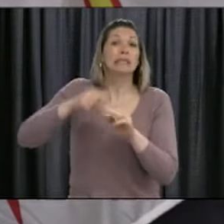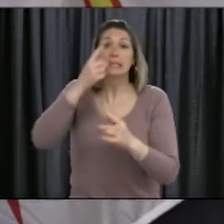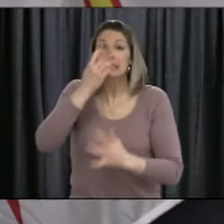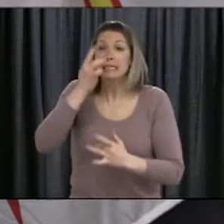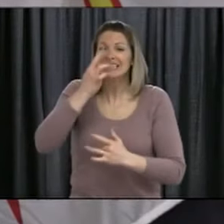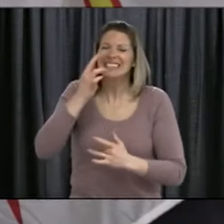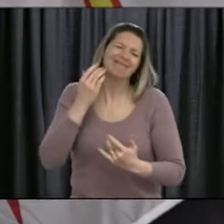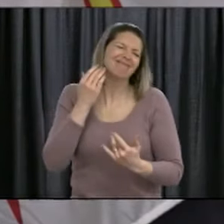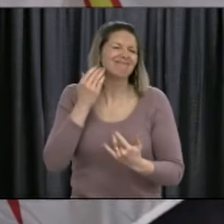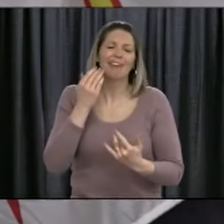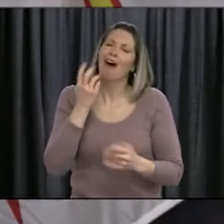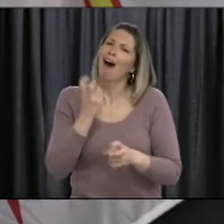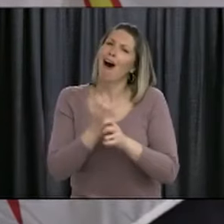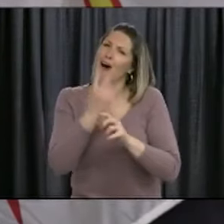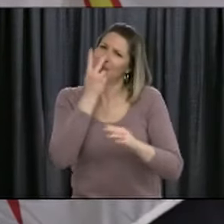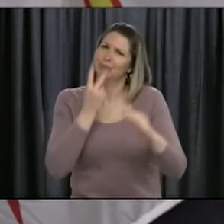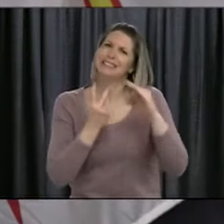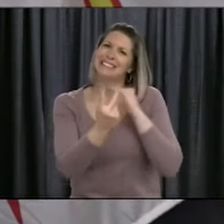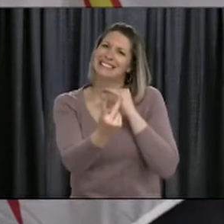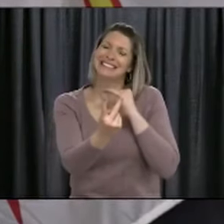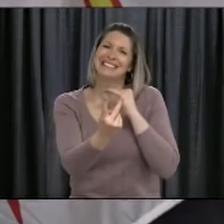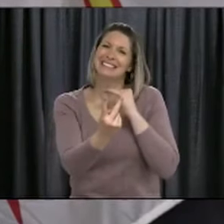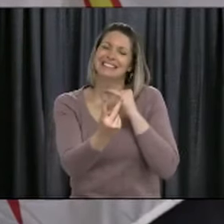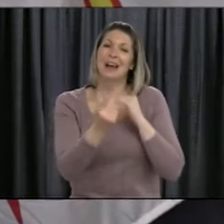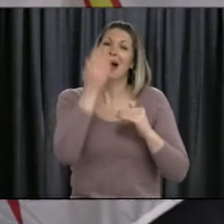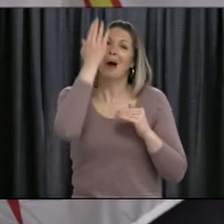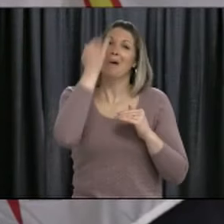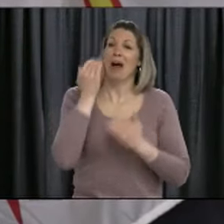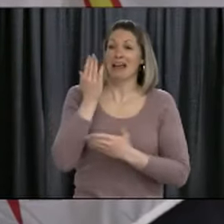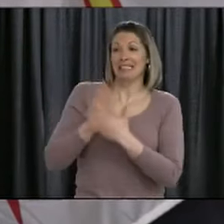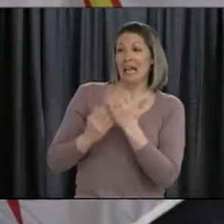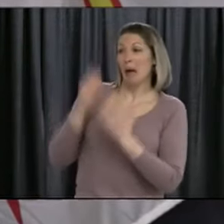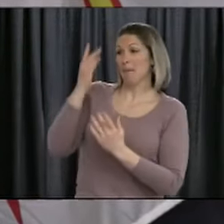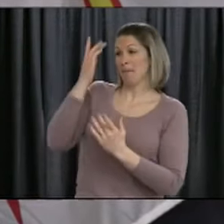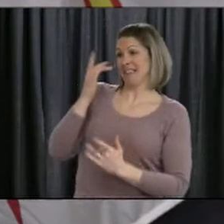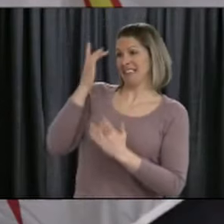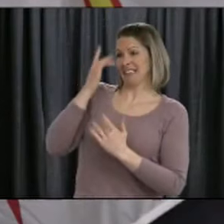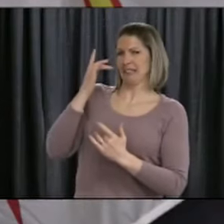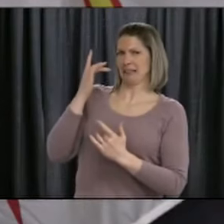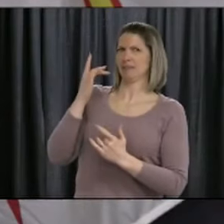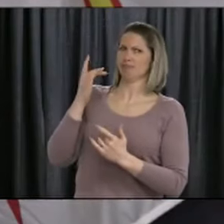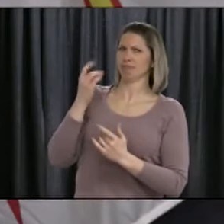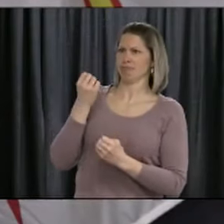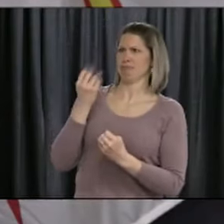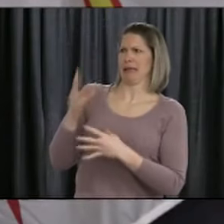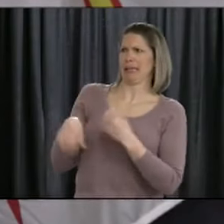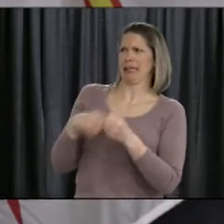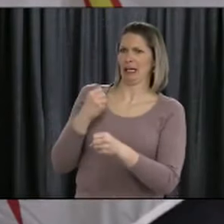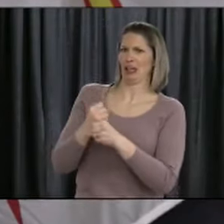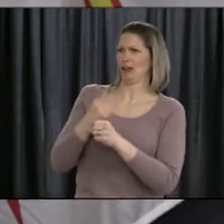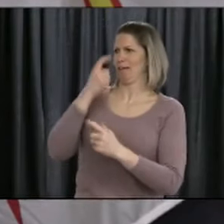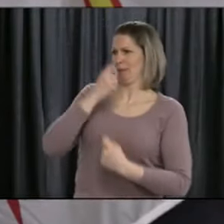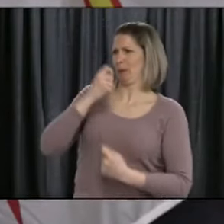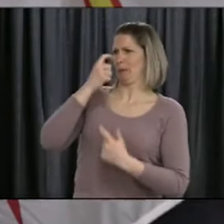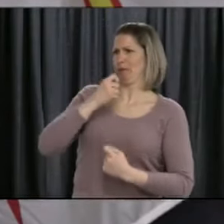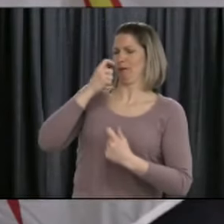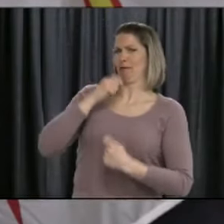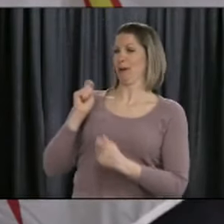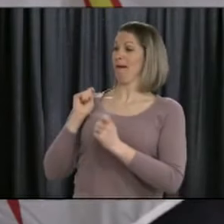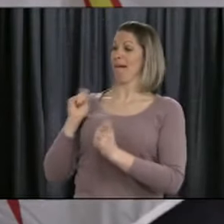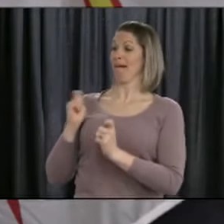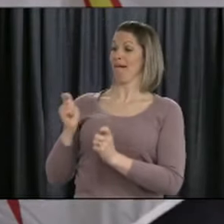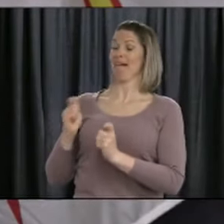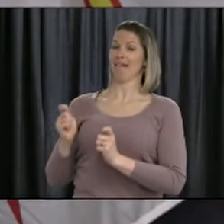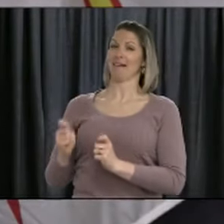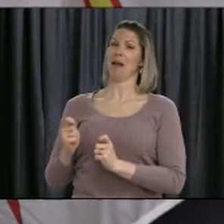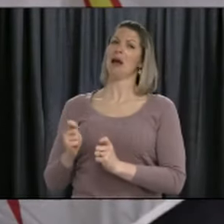because many of these diseases have been around for a very long time, and so most of us have some level of immunity to